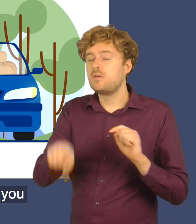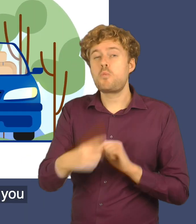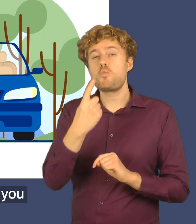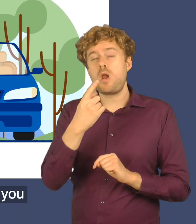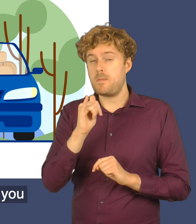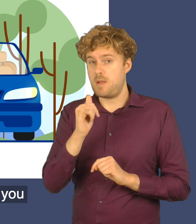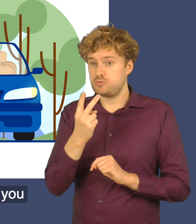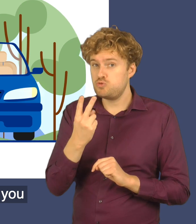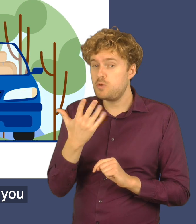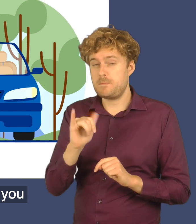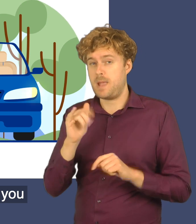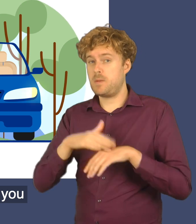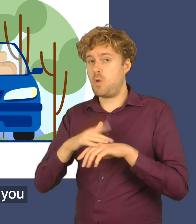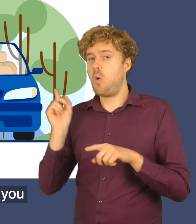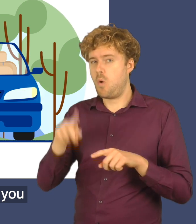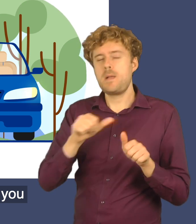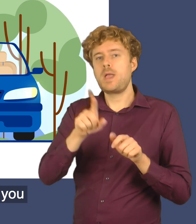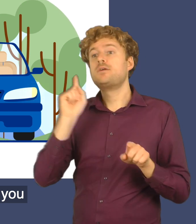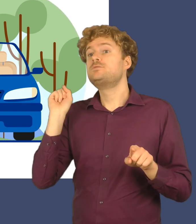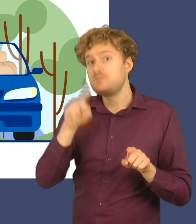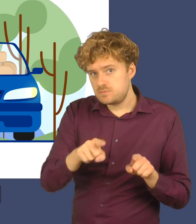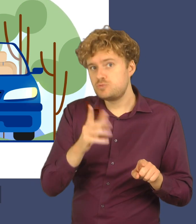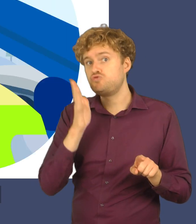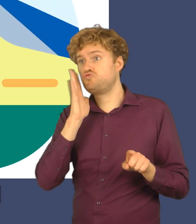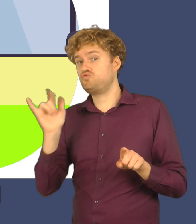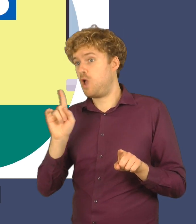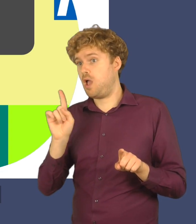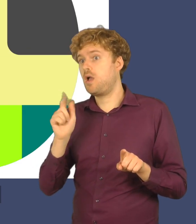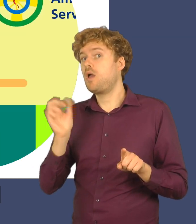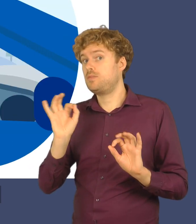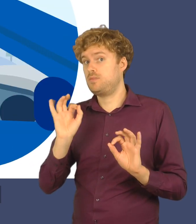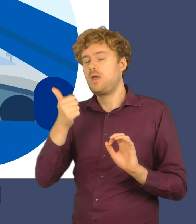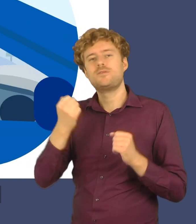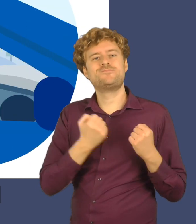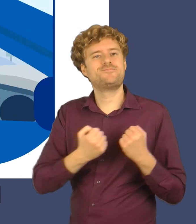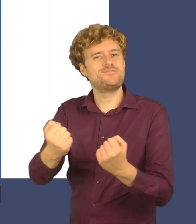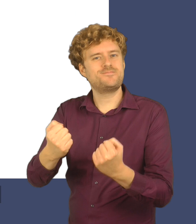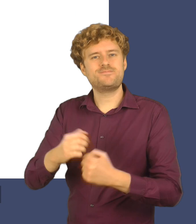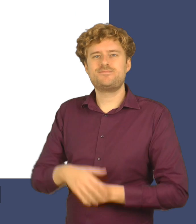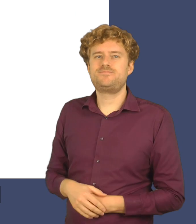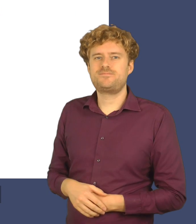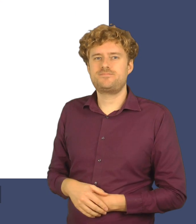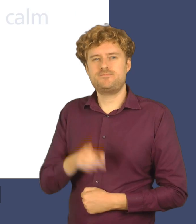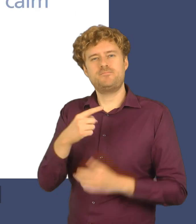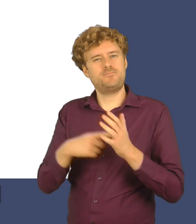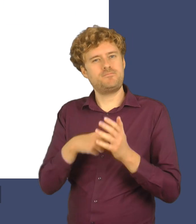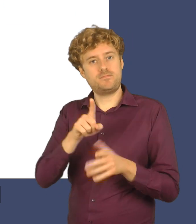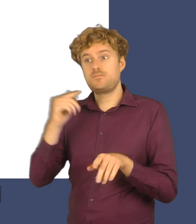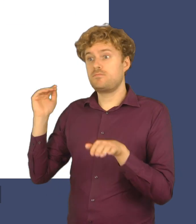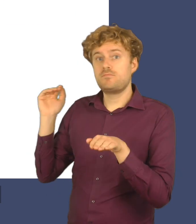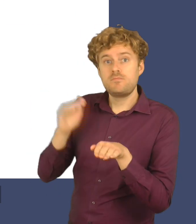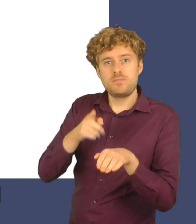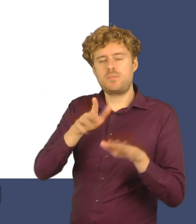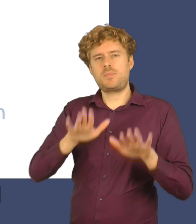sirens and look out for blue lights before you pull away. So remember, when an emergency vehicle is approaching, keep calm,